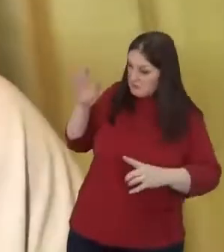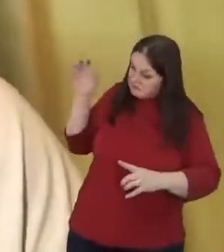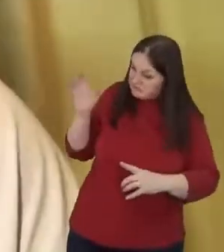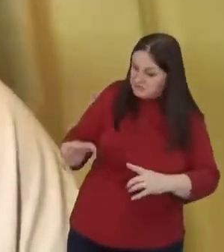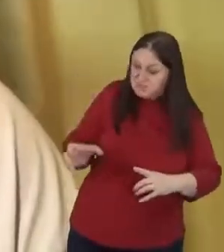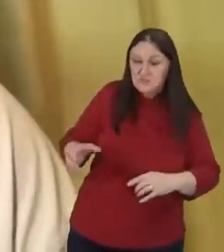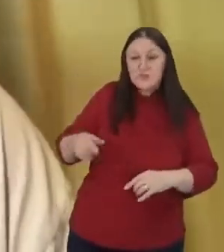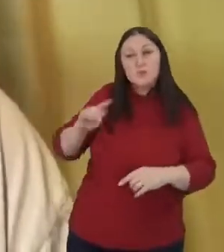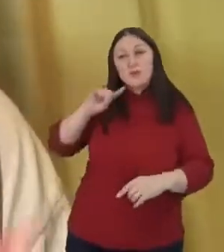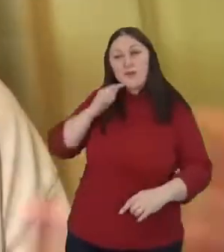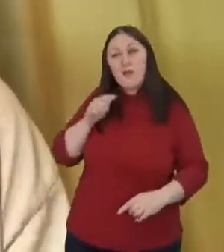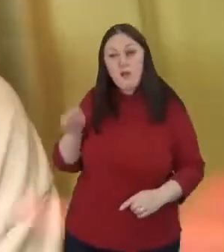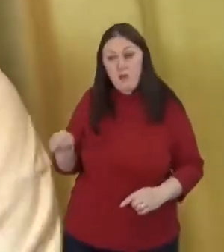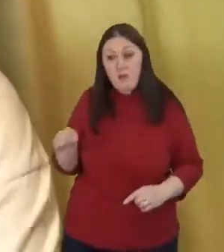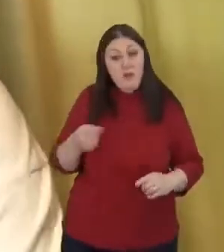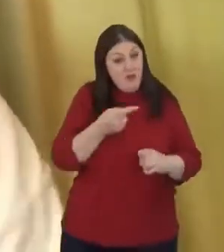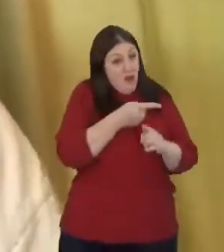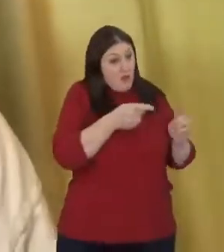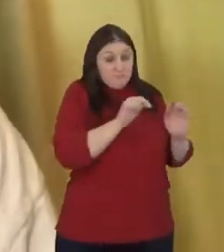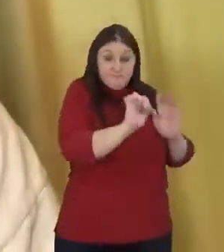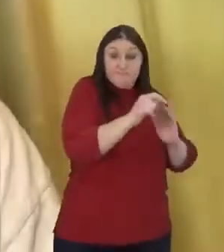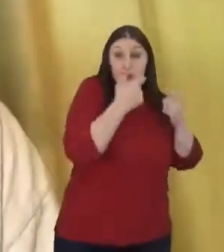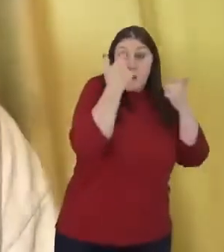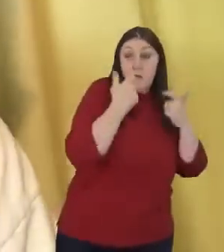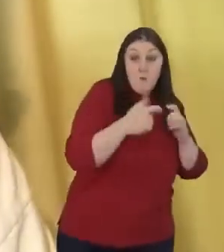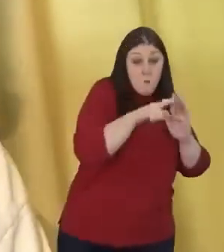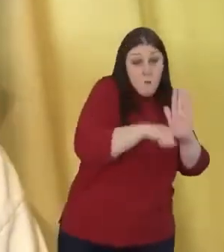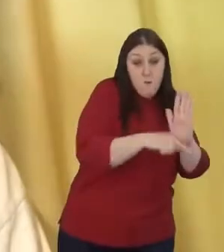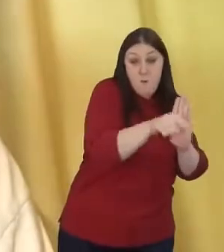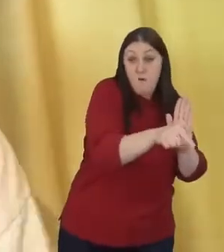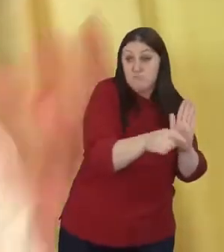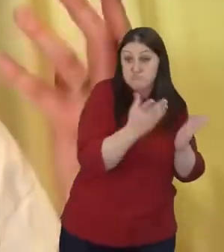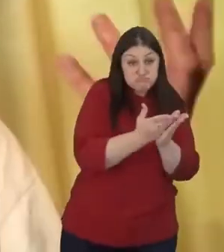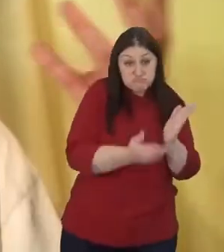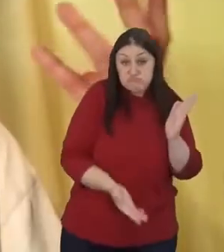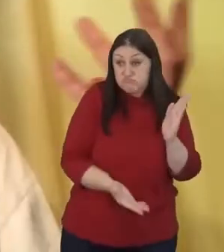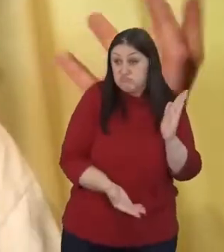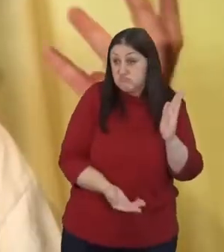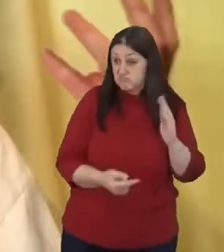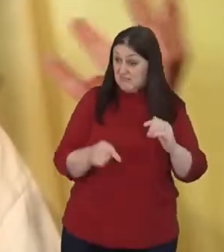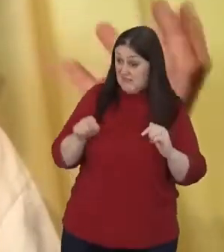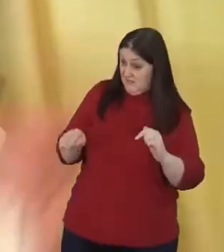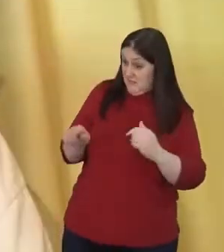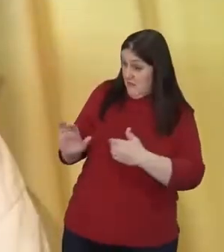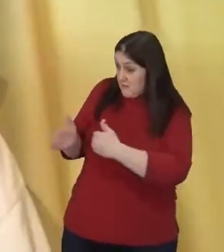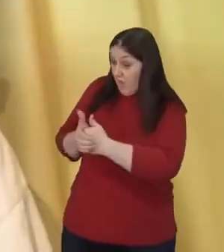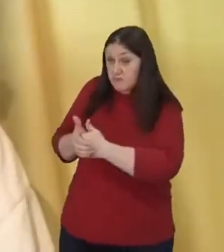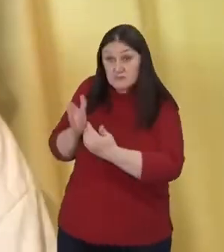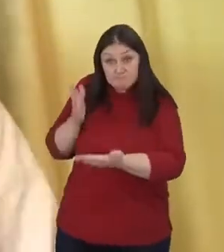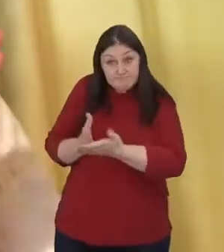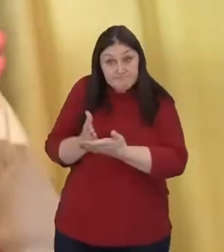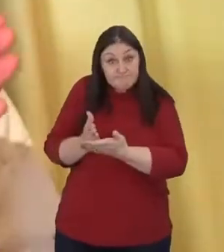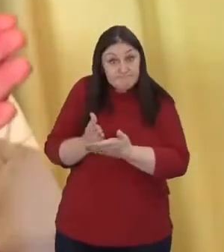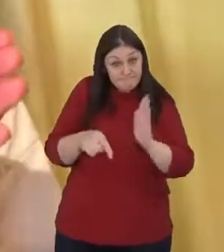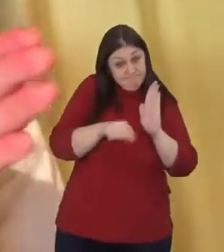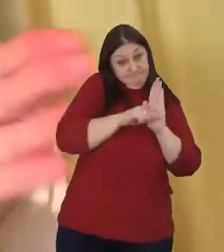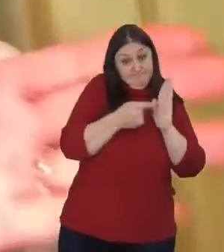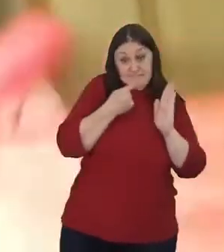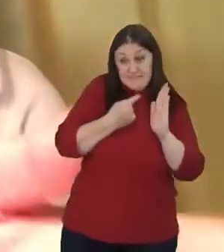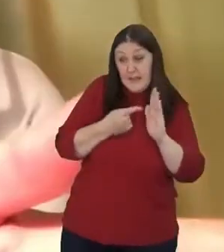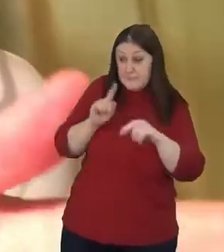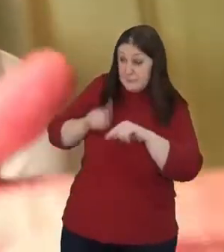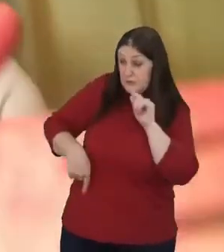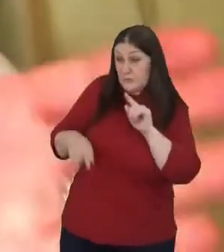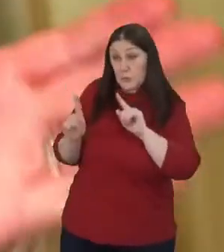execute this woman. Adultery was a capital crime in their culture. And so they're, they're, they got their stones ready to kill her. And Jesus